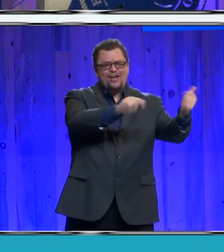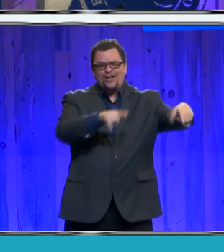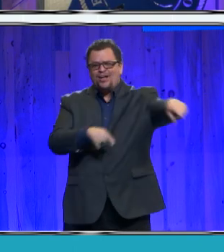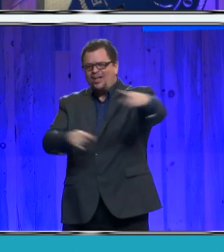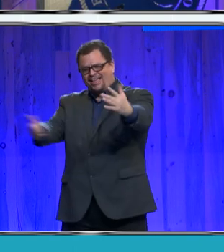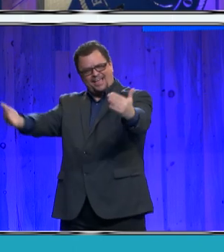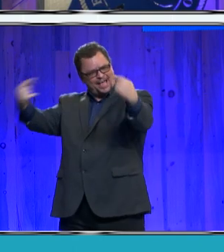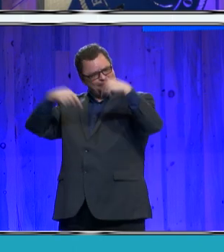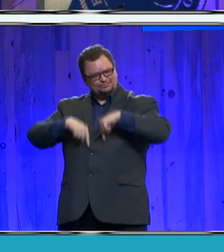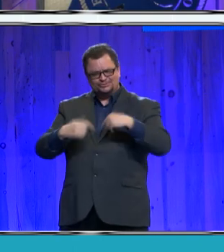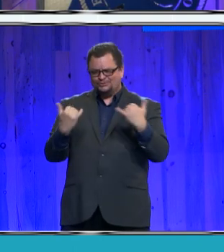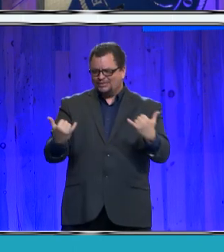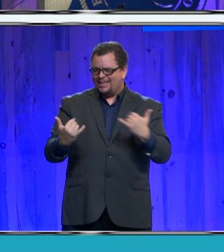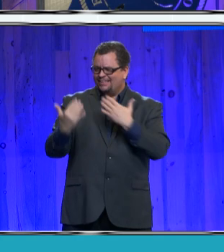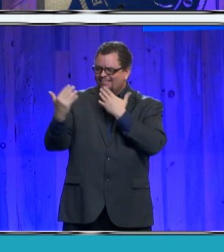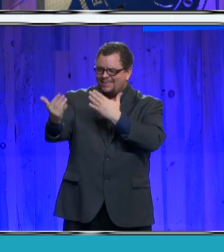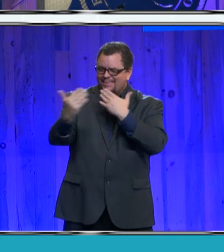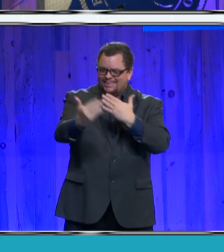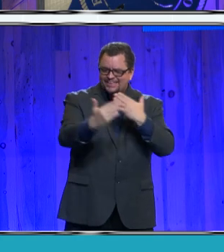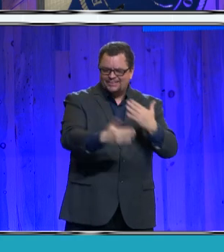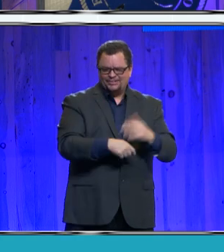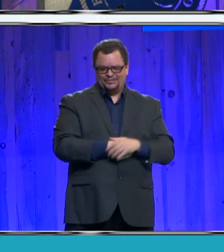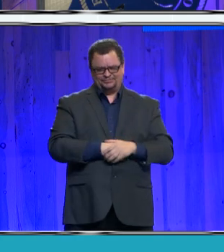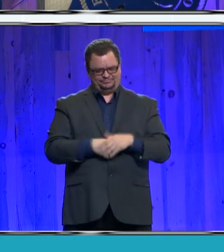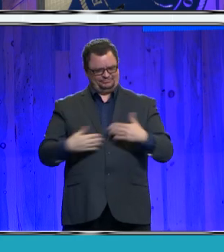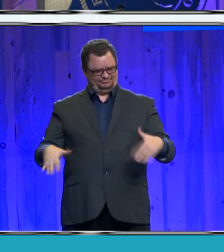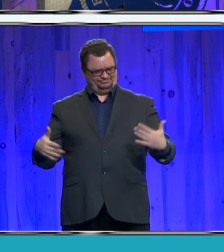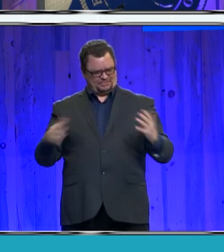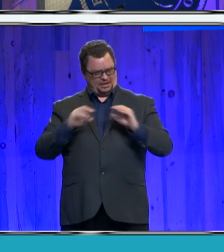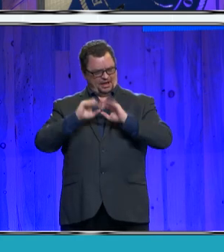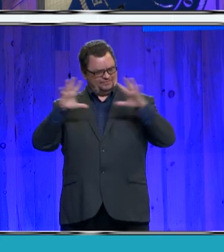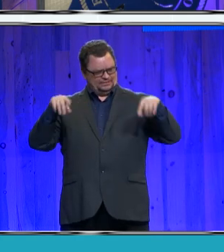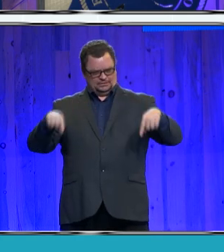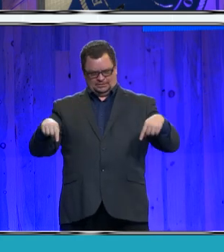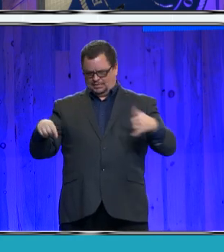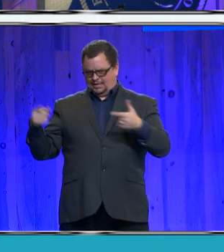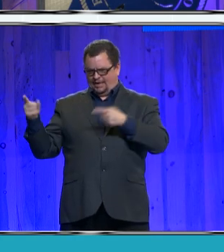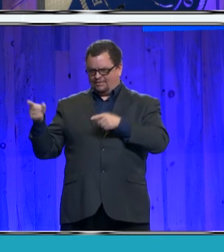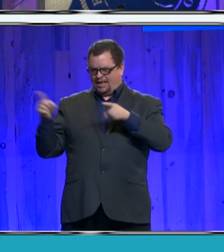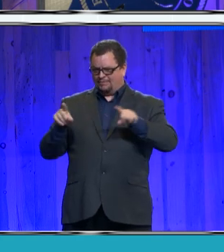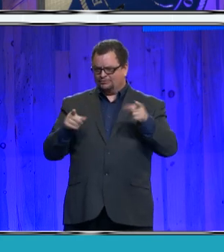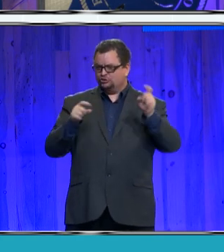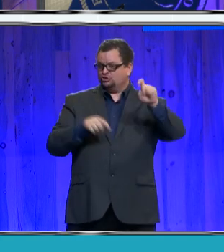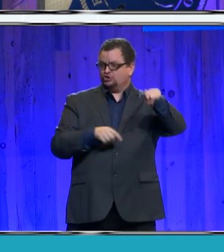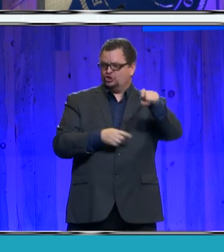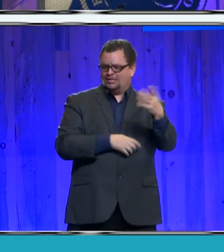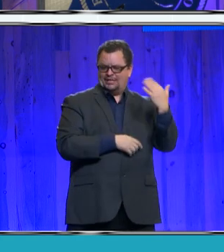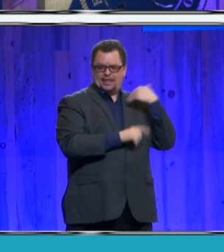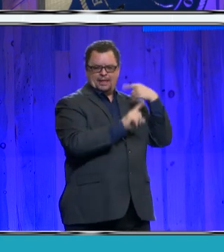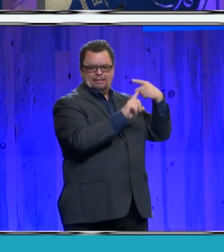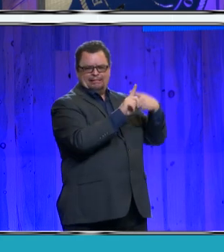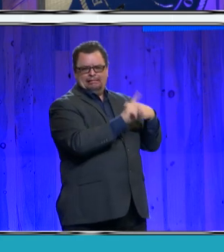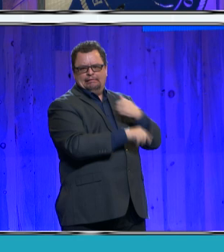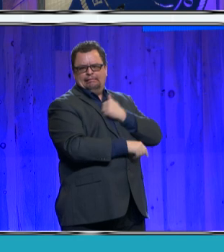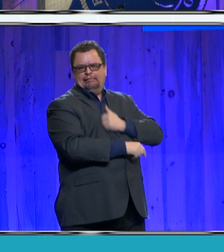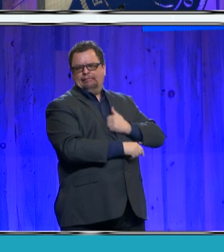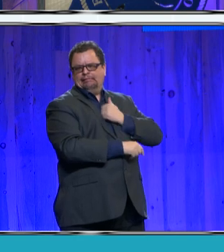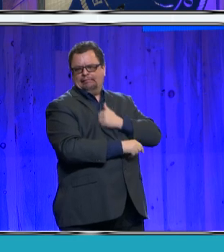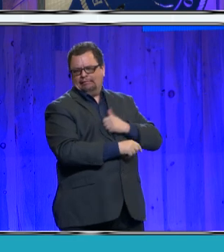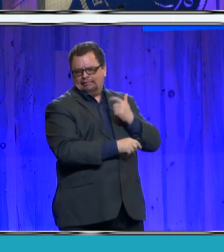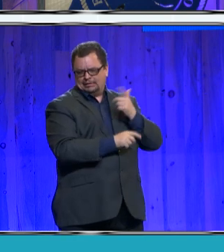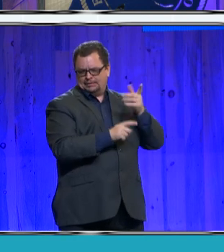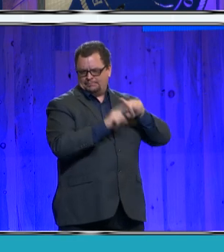Obviously, this event was supposed to be a month ago, but we're an organization that prizes doing the next right thing, even when it's